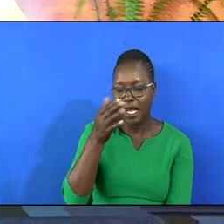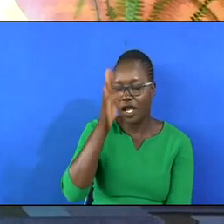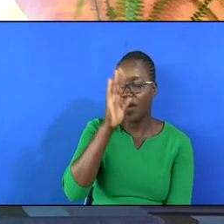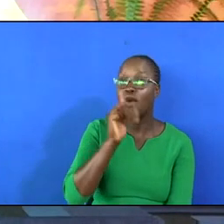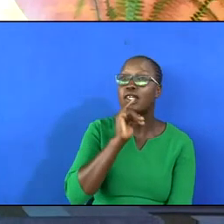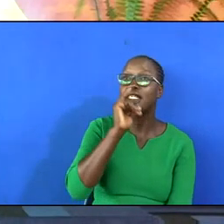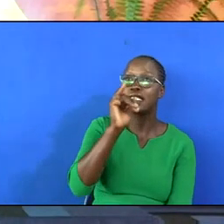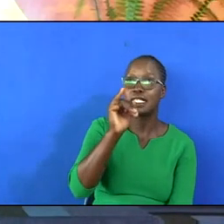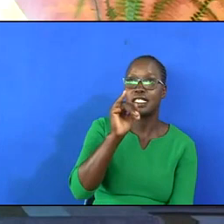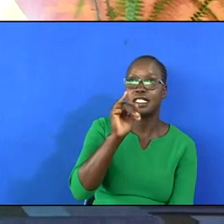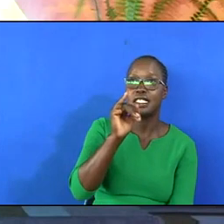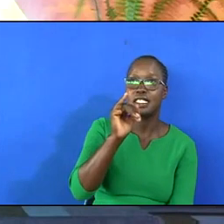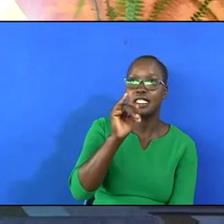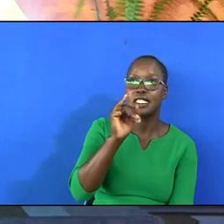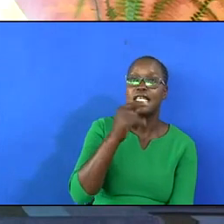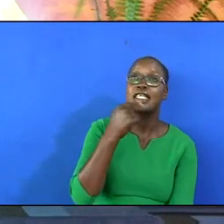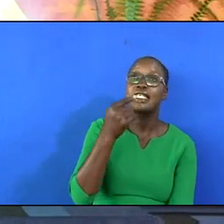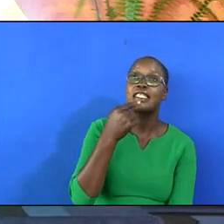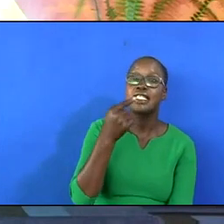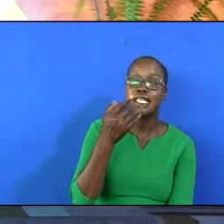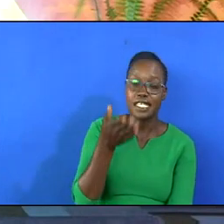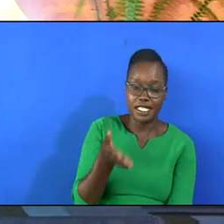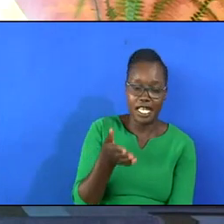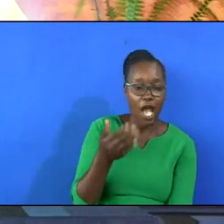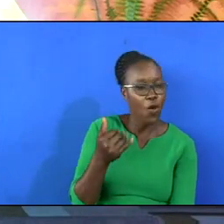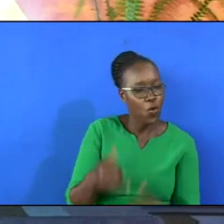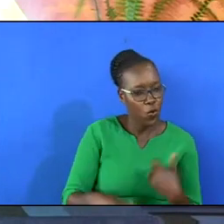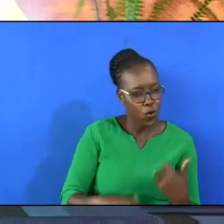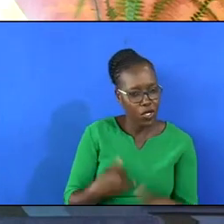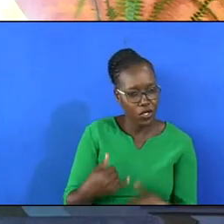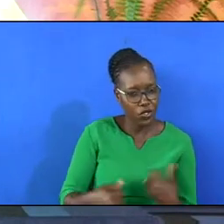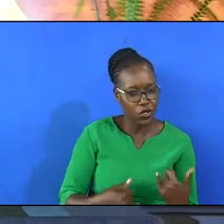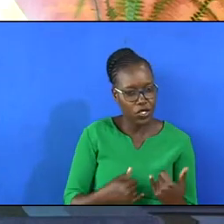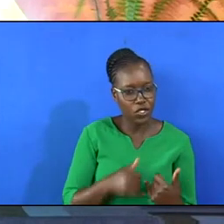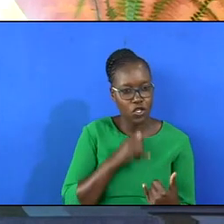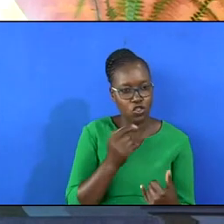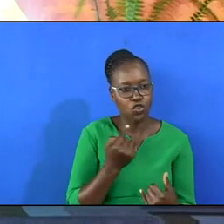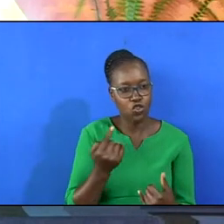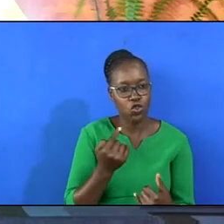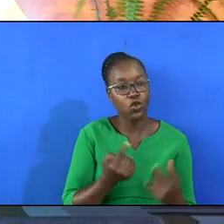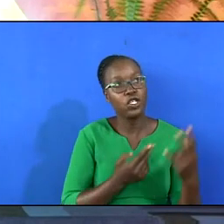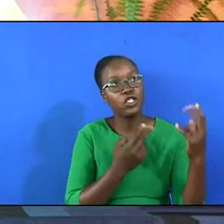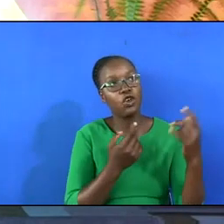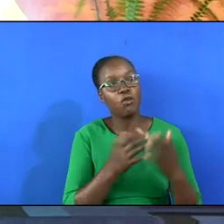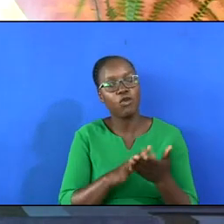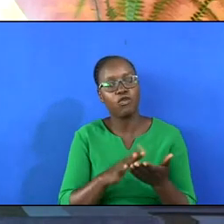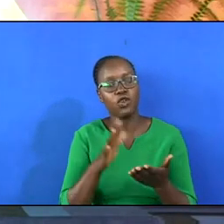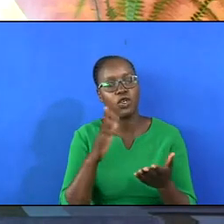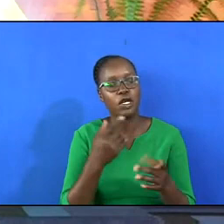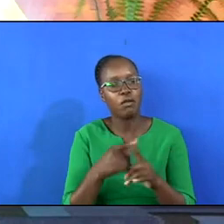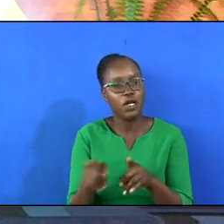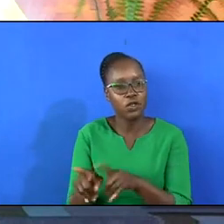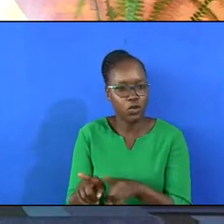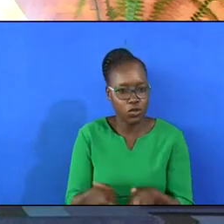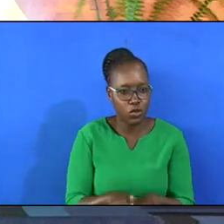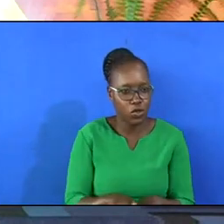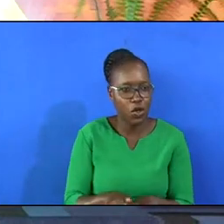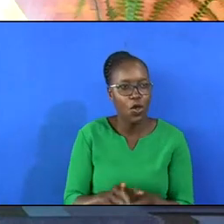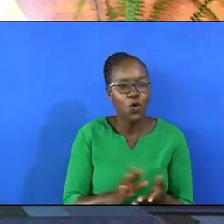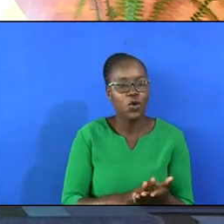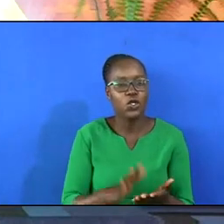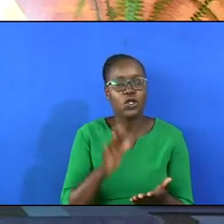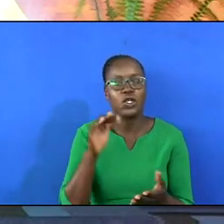is. He says here we rejoice. Not only the hope of glory. But we also